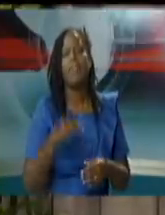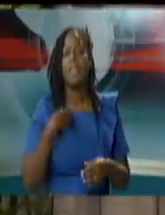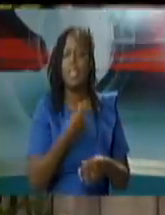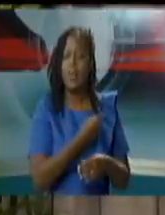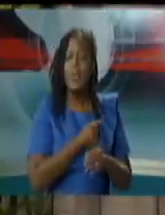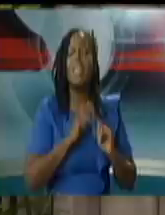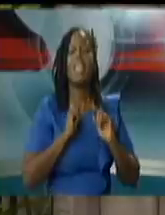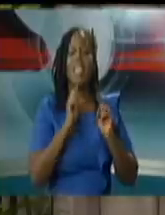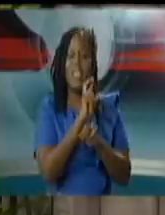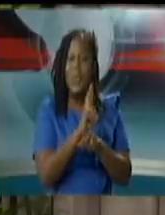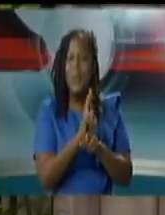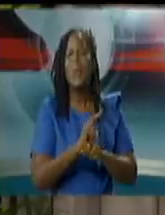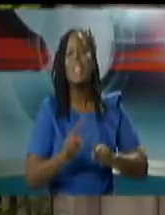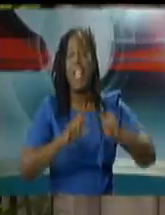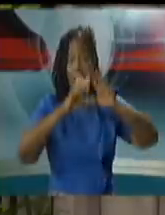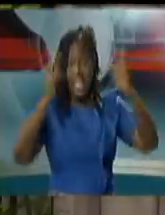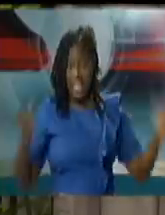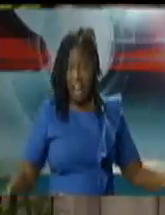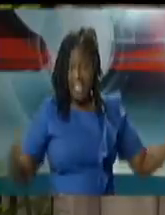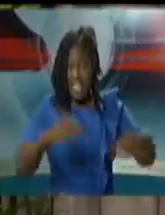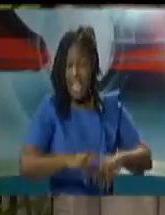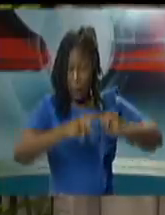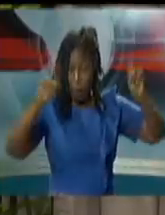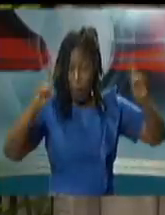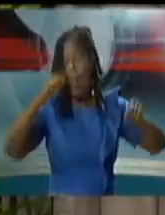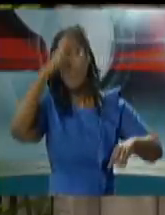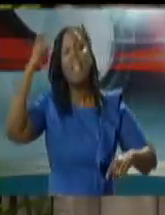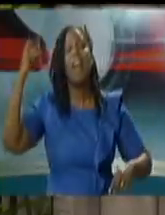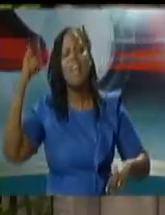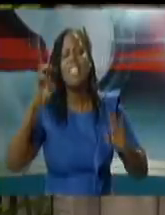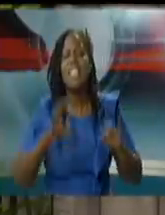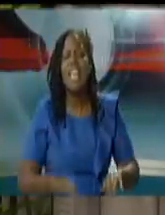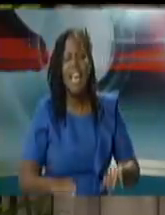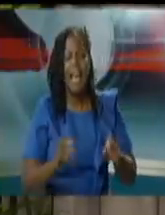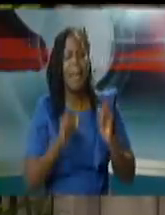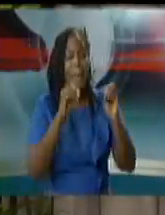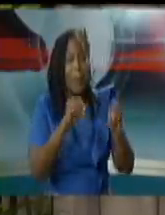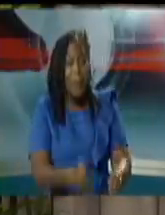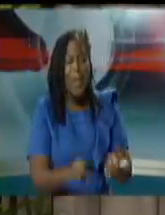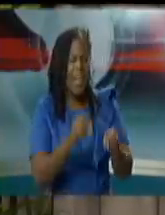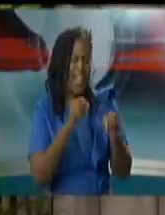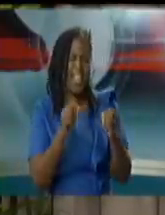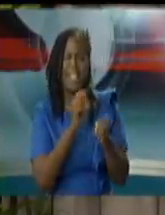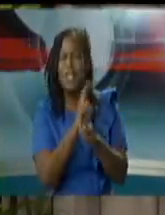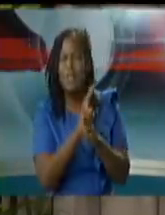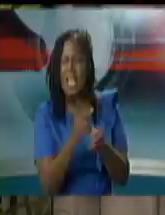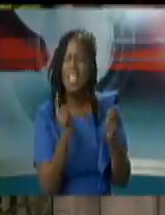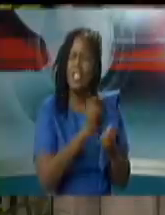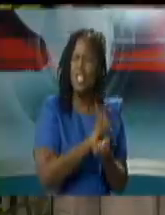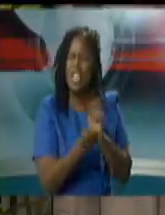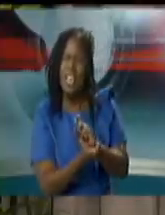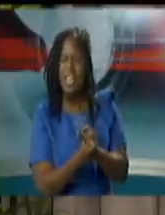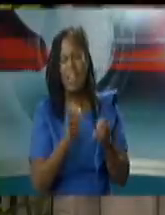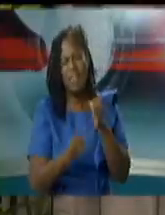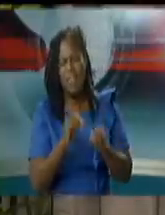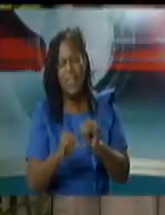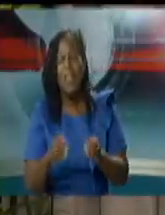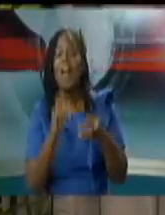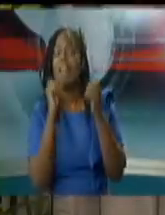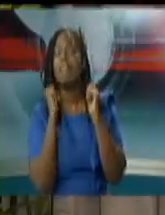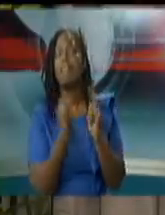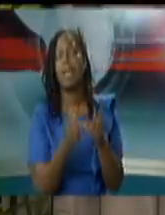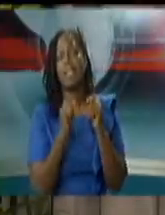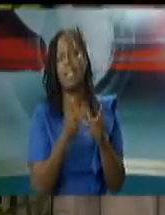solution because we could faster rule that out but they're going to be permanent features of the system as we broaden this out really and truly the intention is